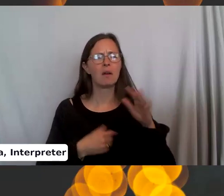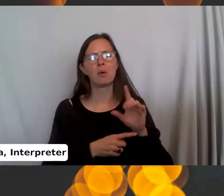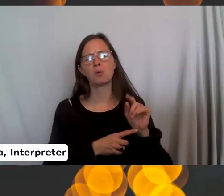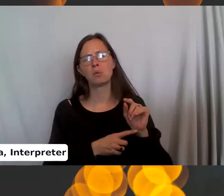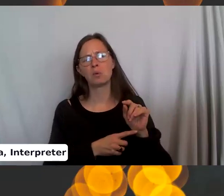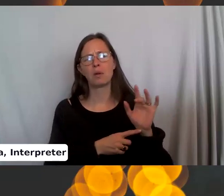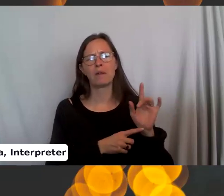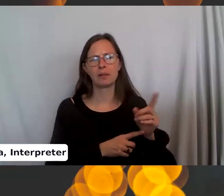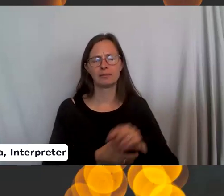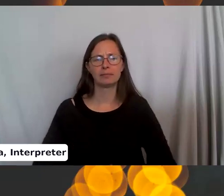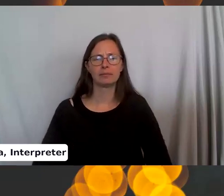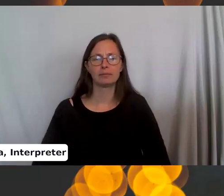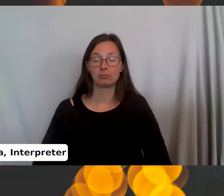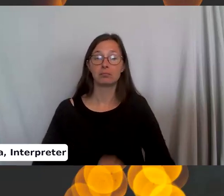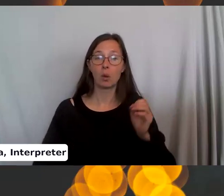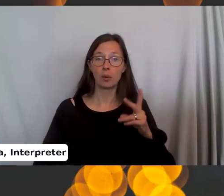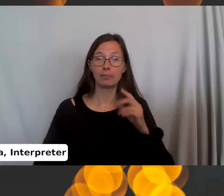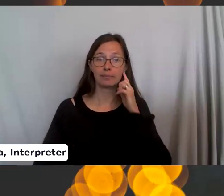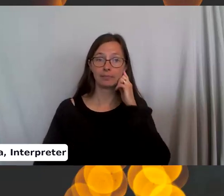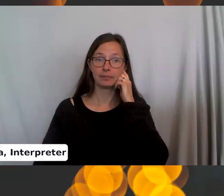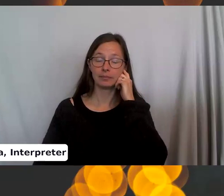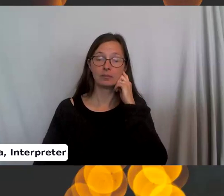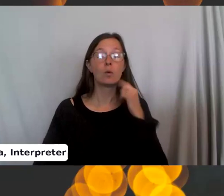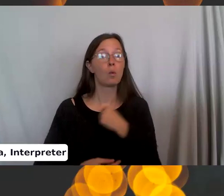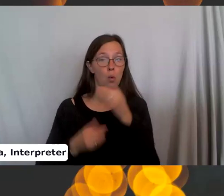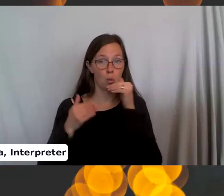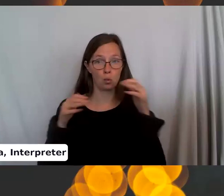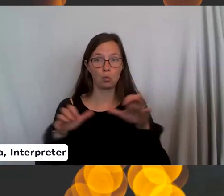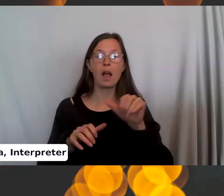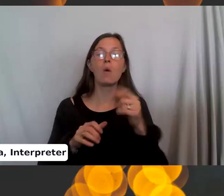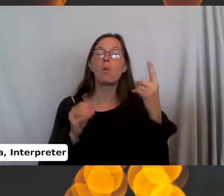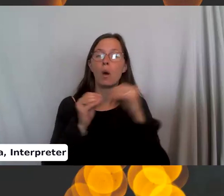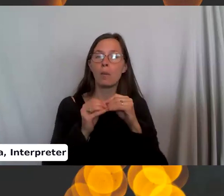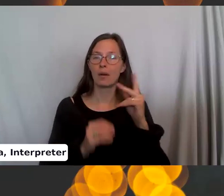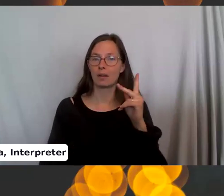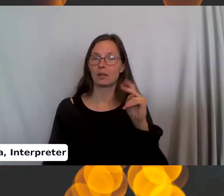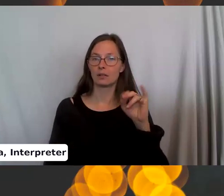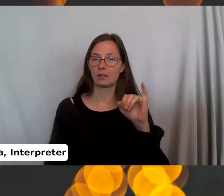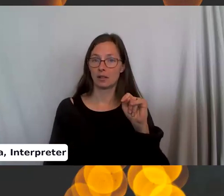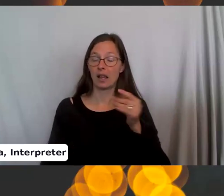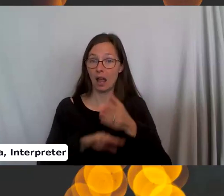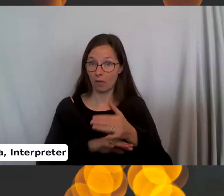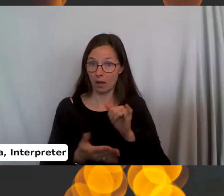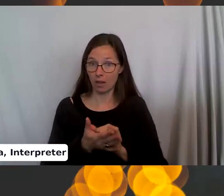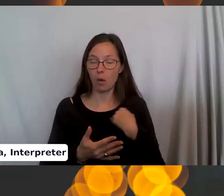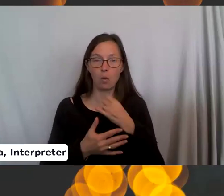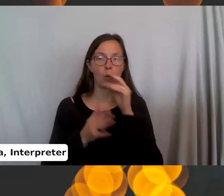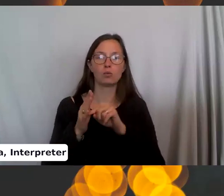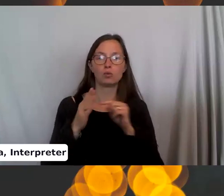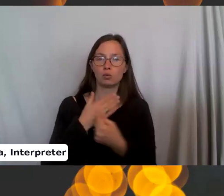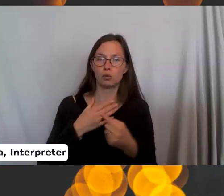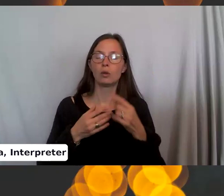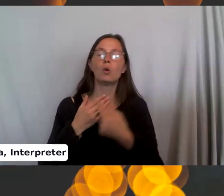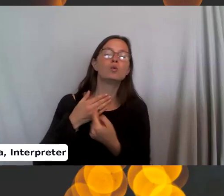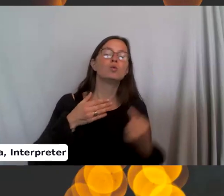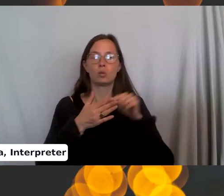25 minutes. Okay. So we're going to do another row of knit and then we're going to switch to purling because I want to make sure everyone gets it. But